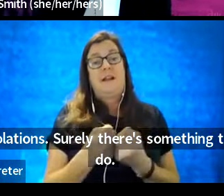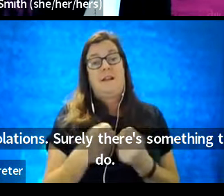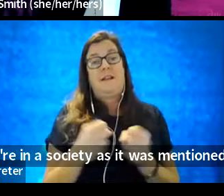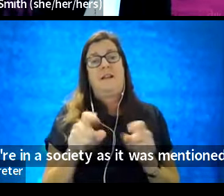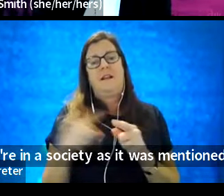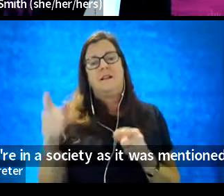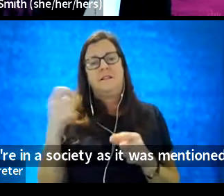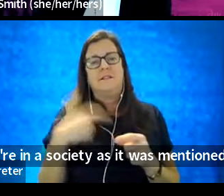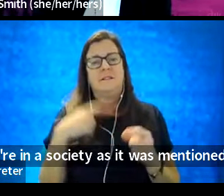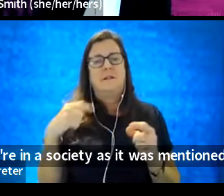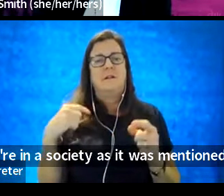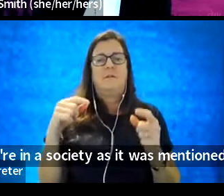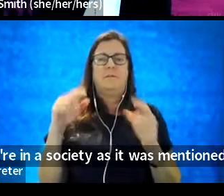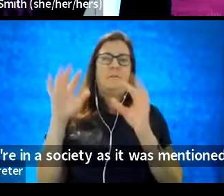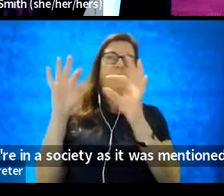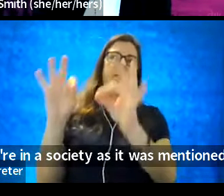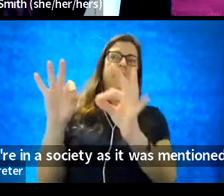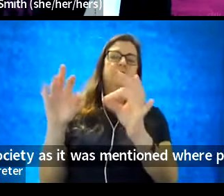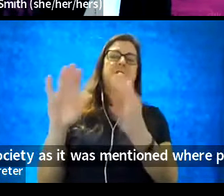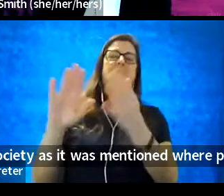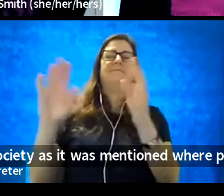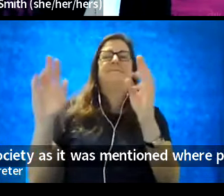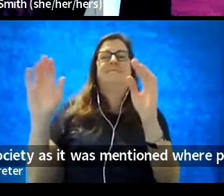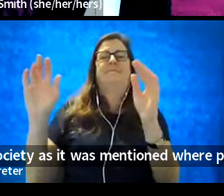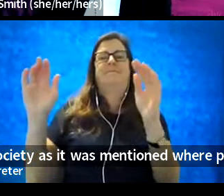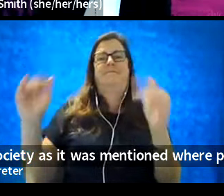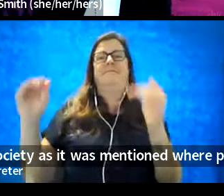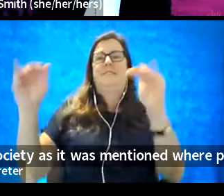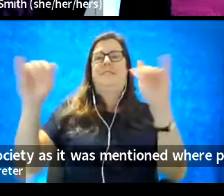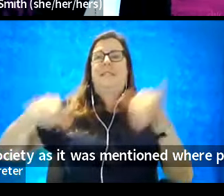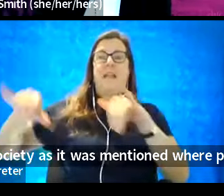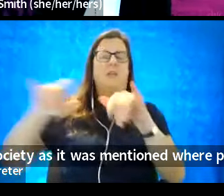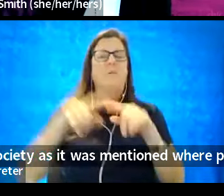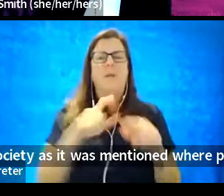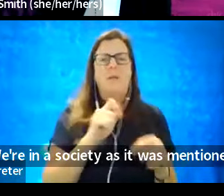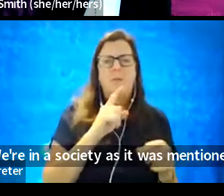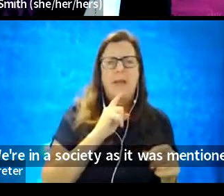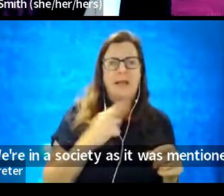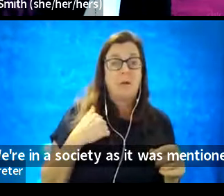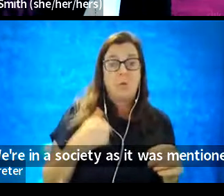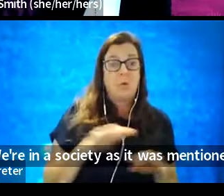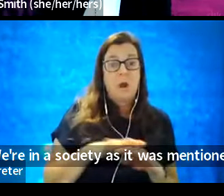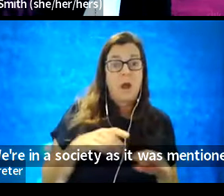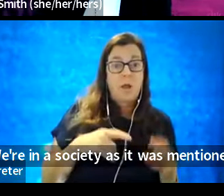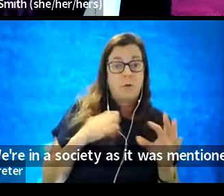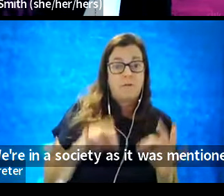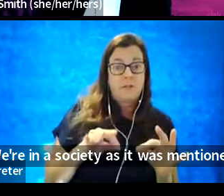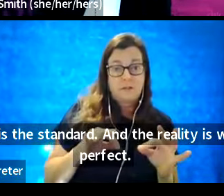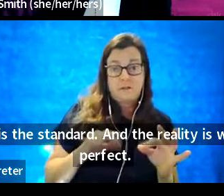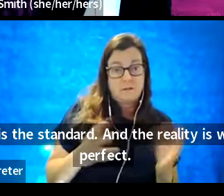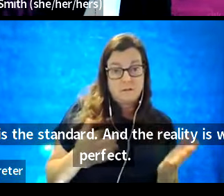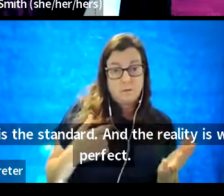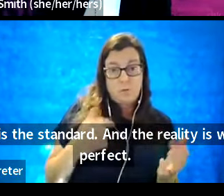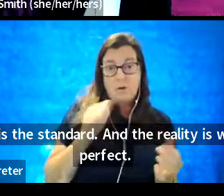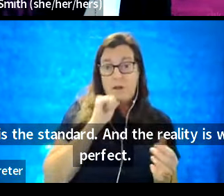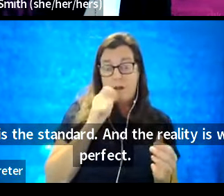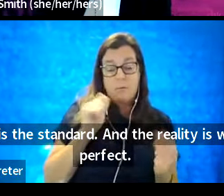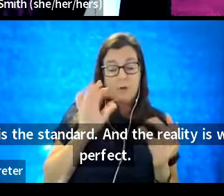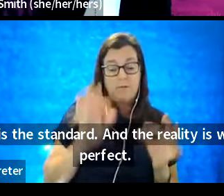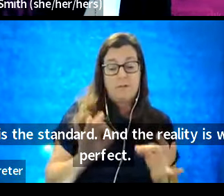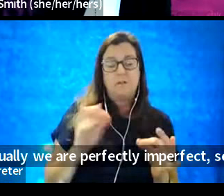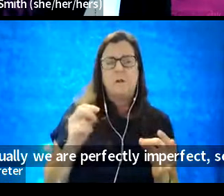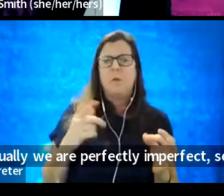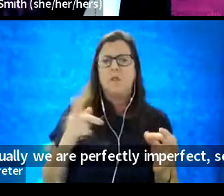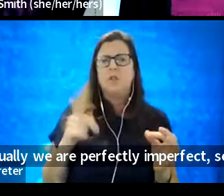mentioned, where perfection is the standard. And the reality is, we're not perfect. Actually, we are perfectly imperfect. So, we should